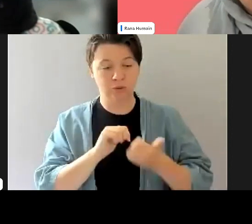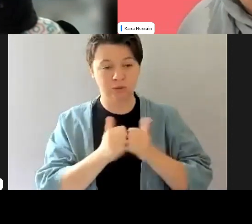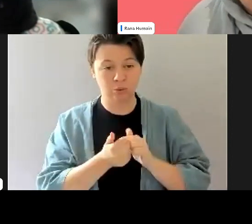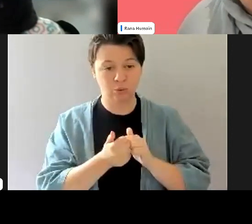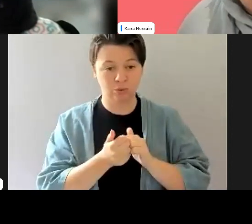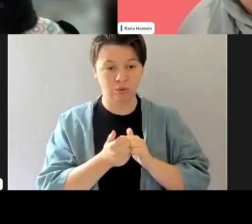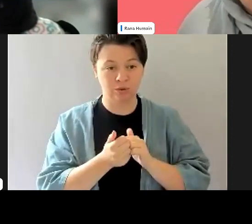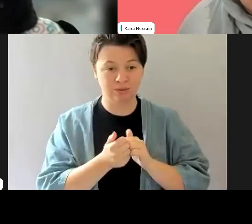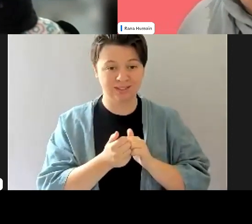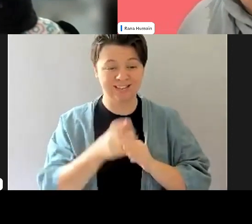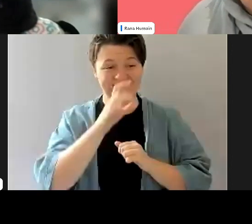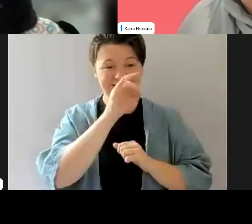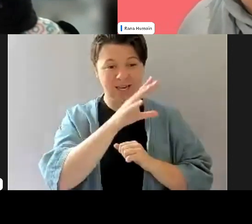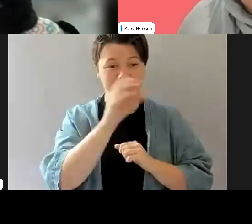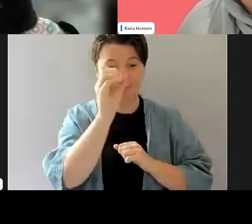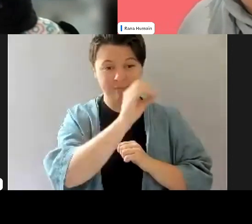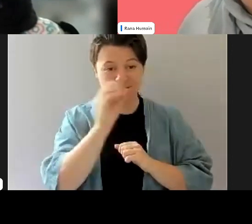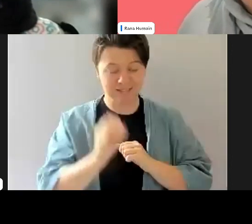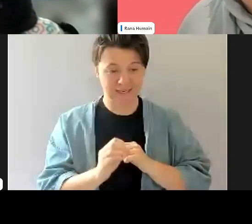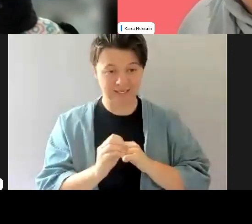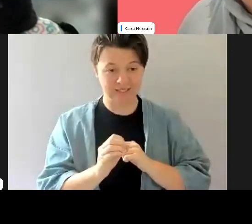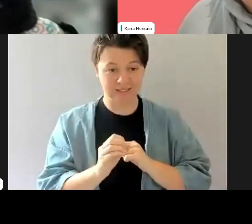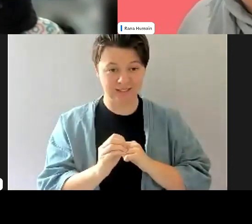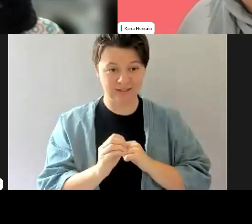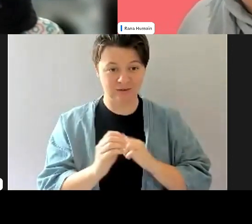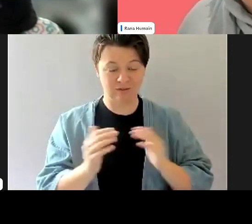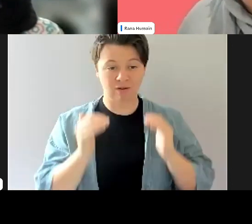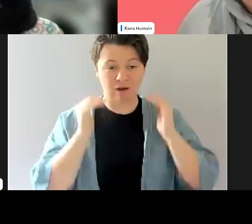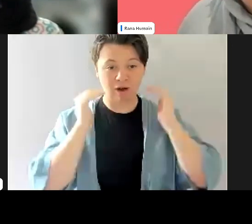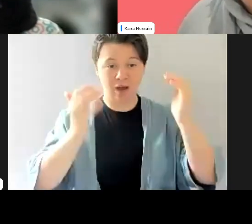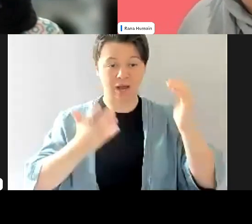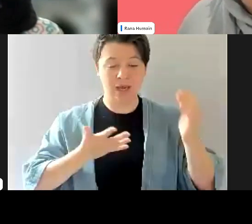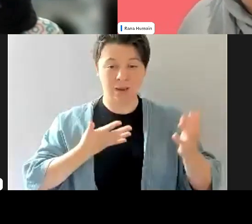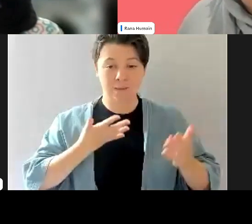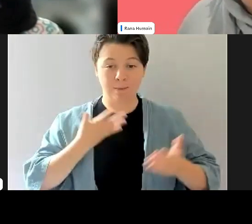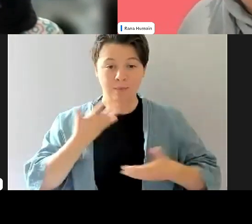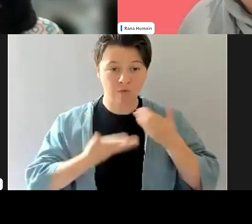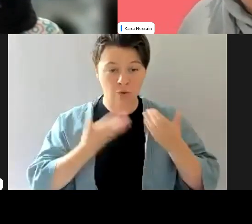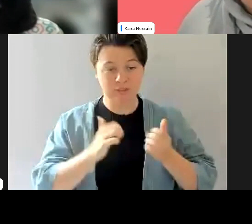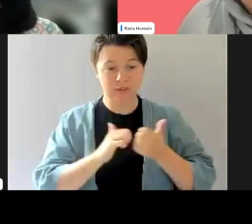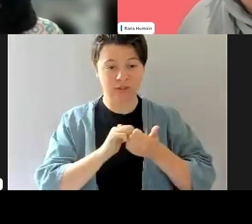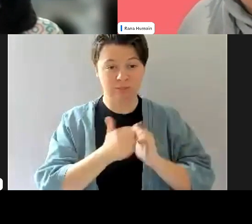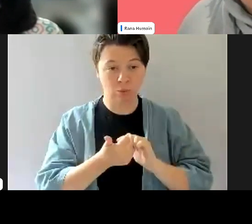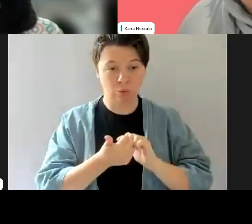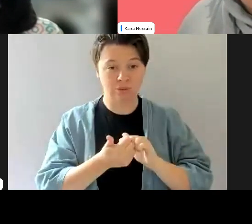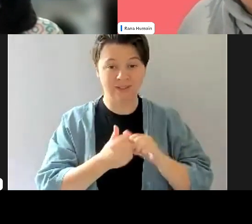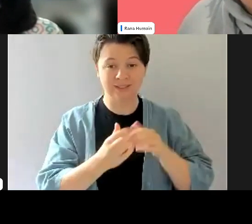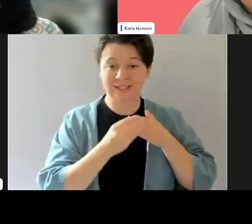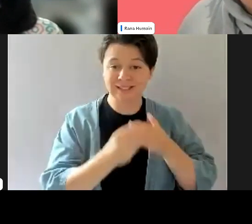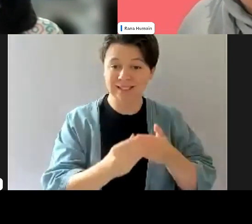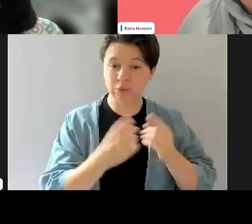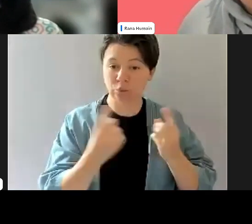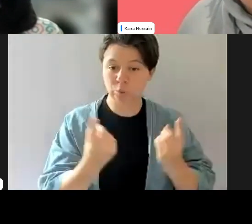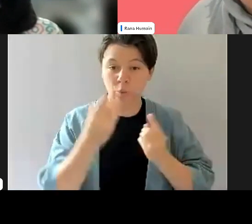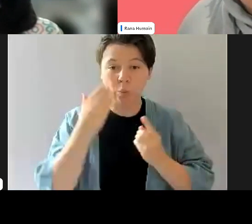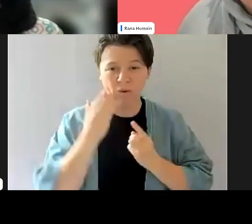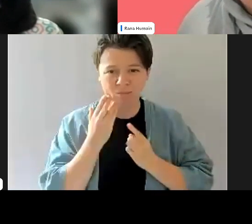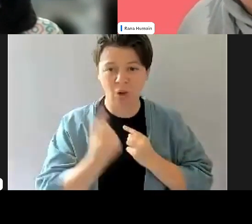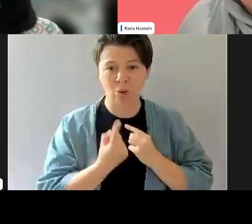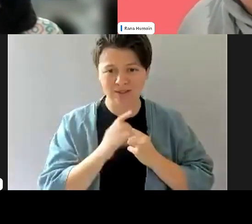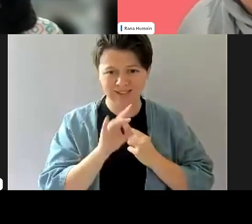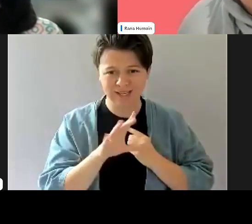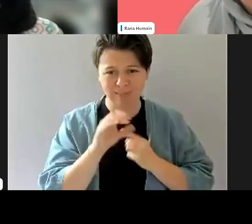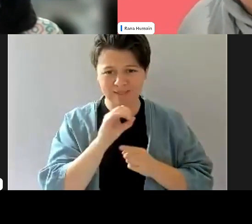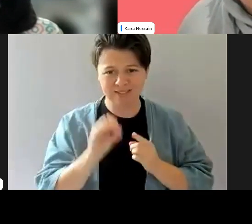um, funded high, uh, high performance sport are led by women. So we need visibility here. We need to be teaching the generation